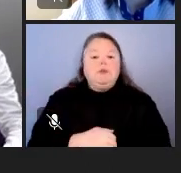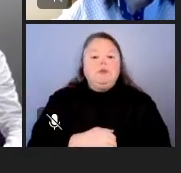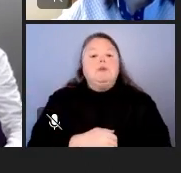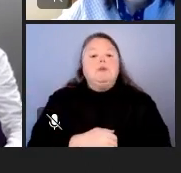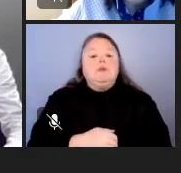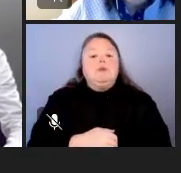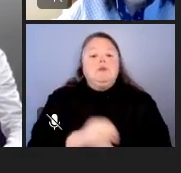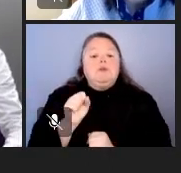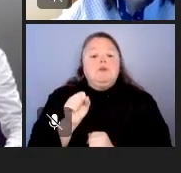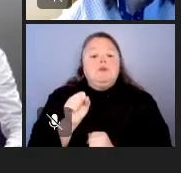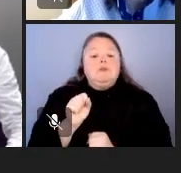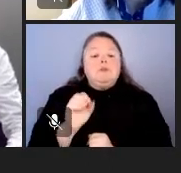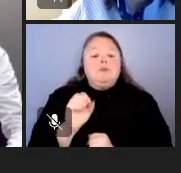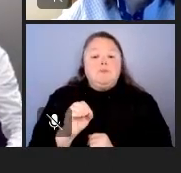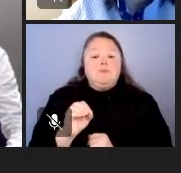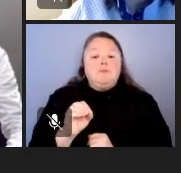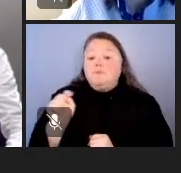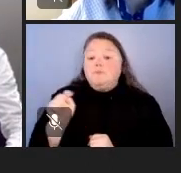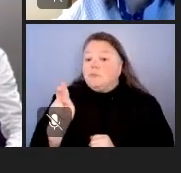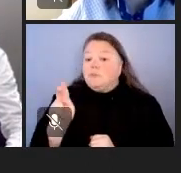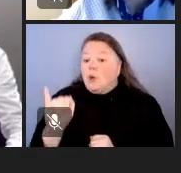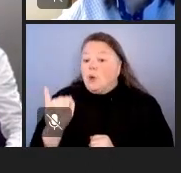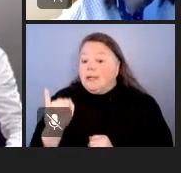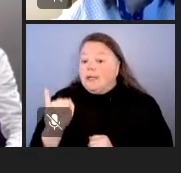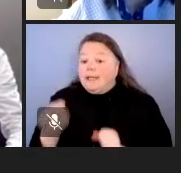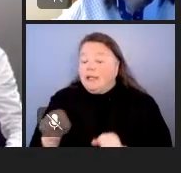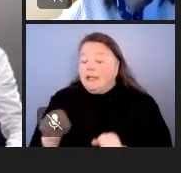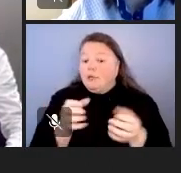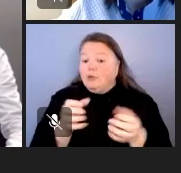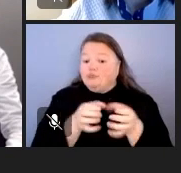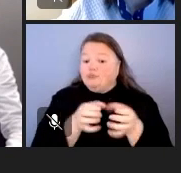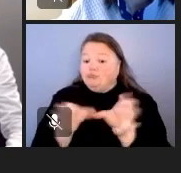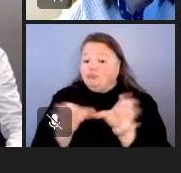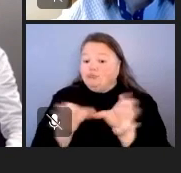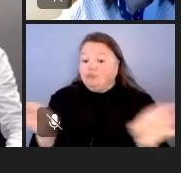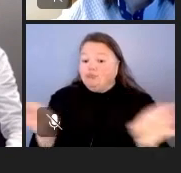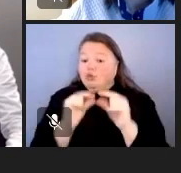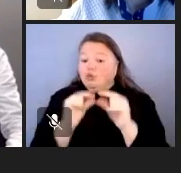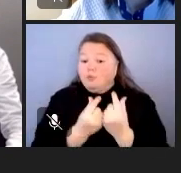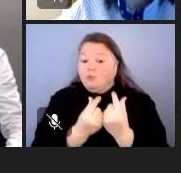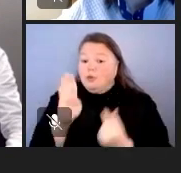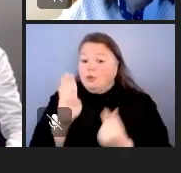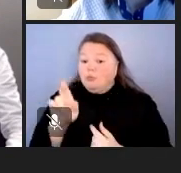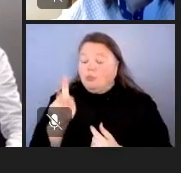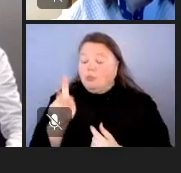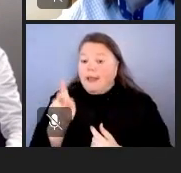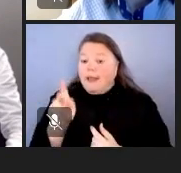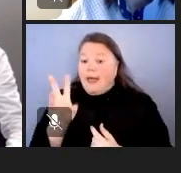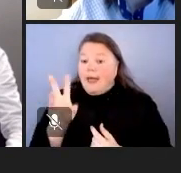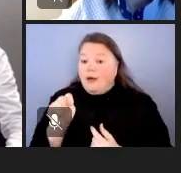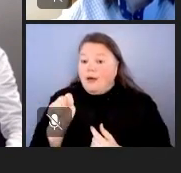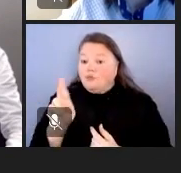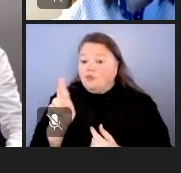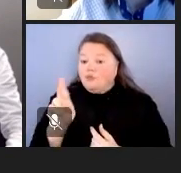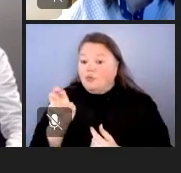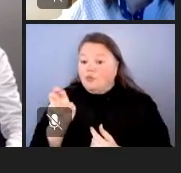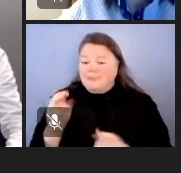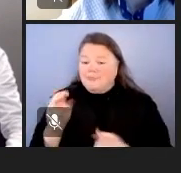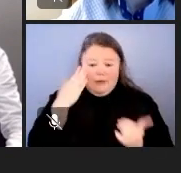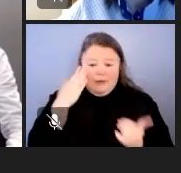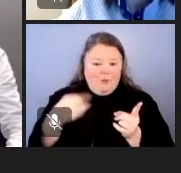we will, Tony, are you able to split them up into groups, breakout rooms? I don't know if I have that ability.